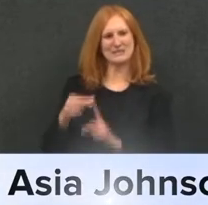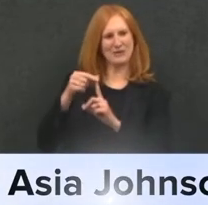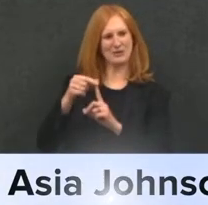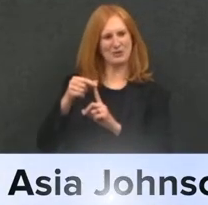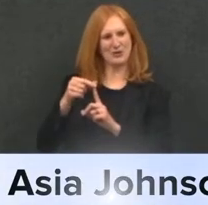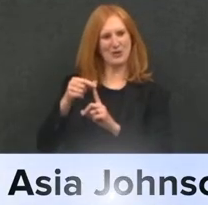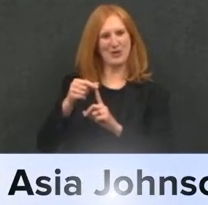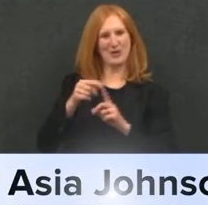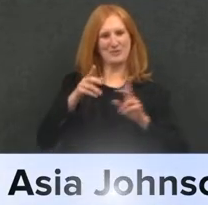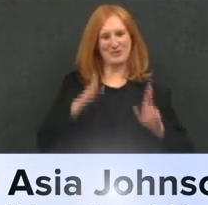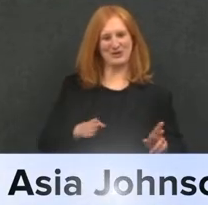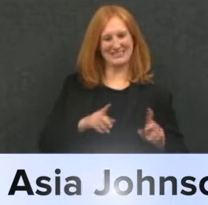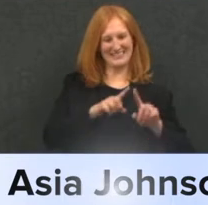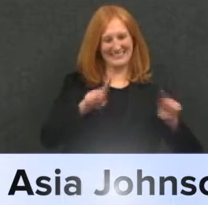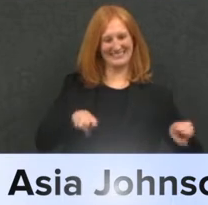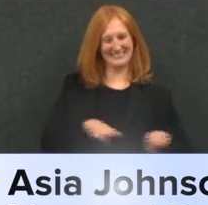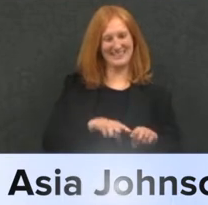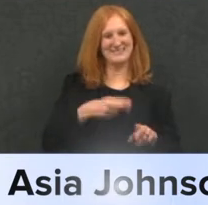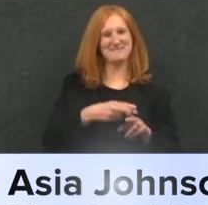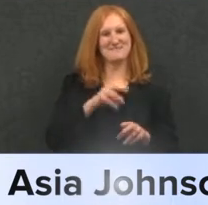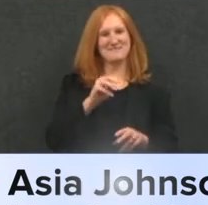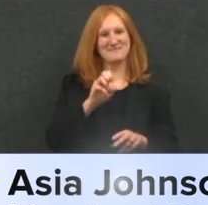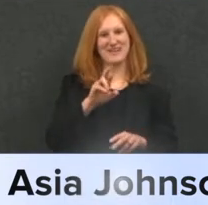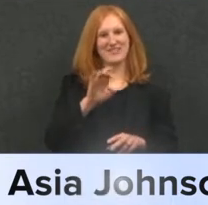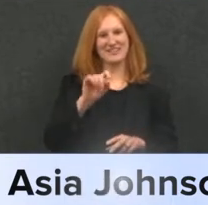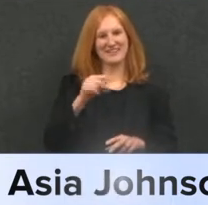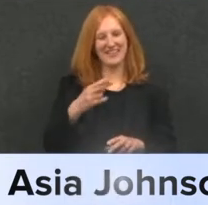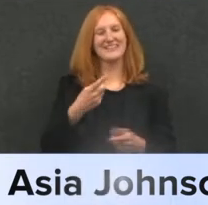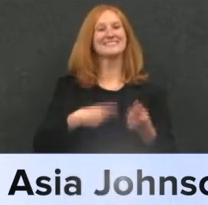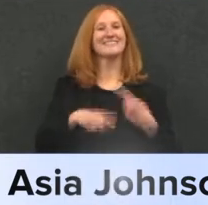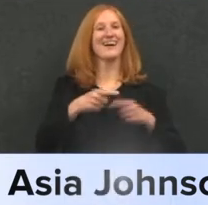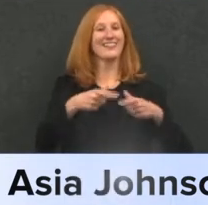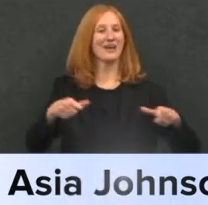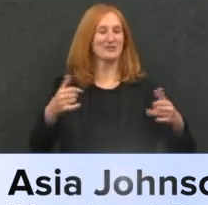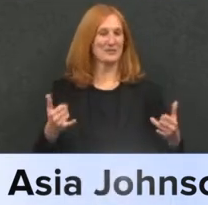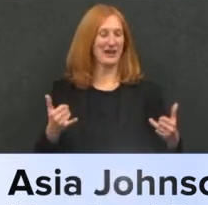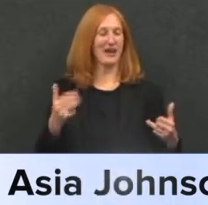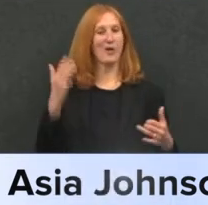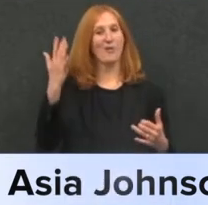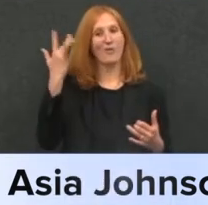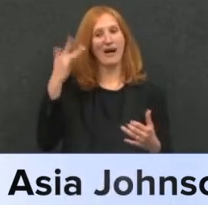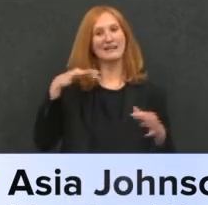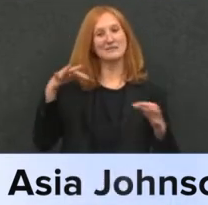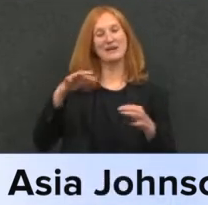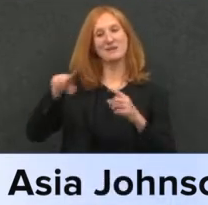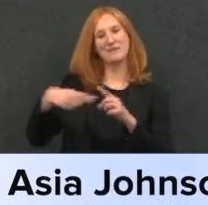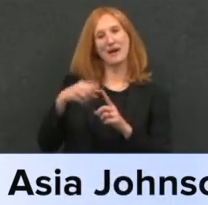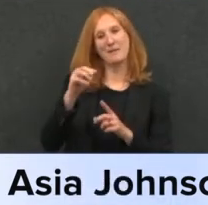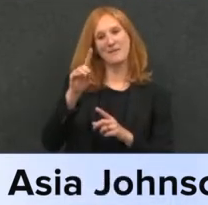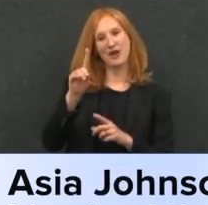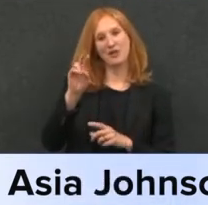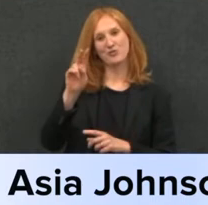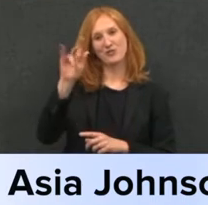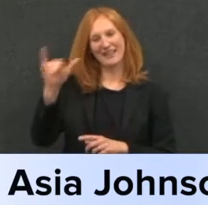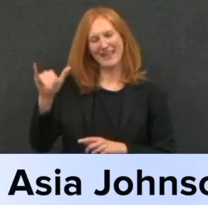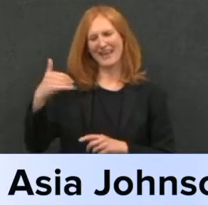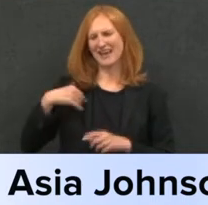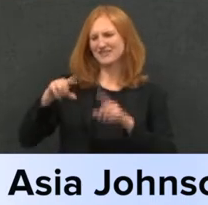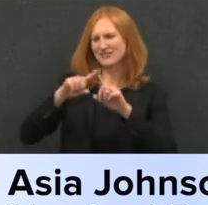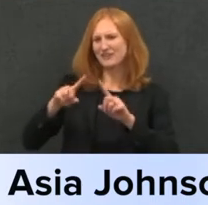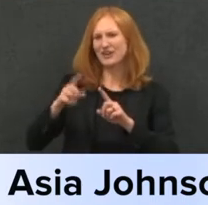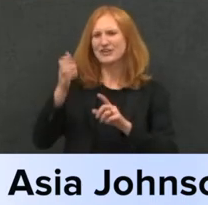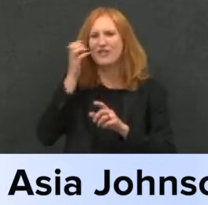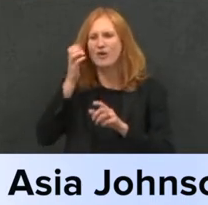in the bottom corner. It's Meredith, and she's doing sign language today because we're talking about Maryland Relay, and we have all these products on the table,